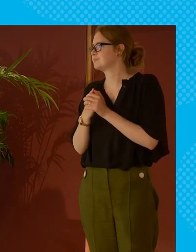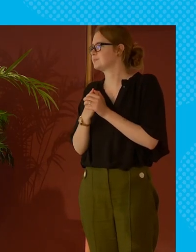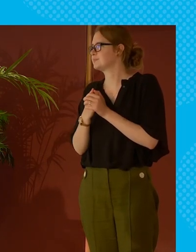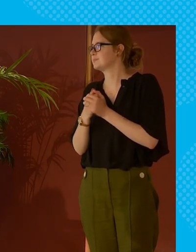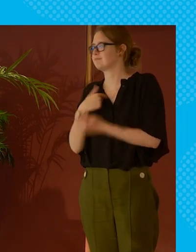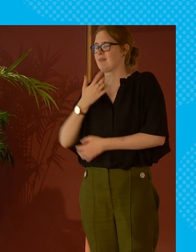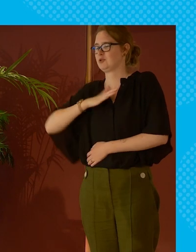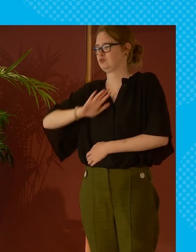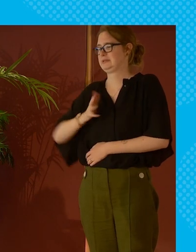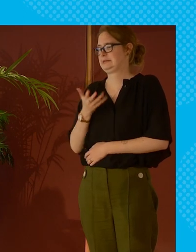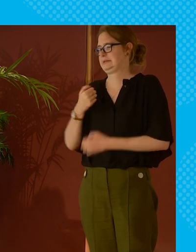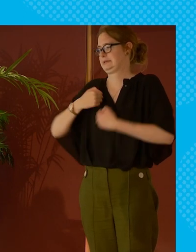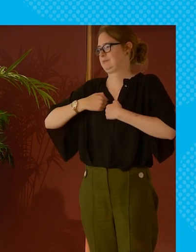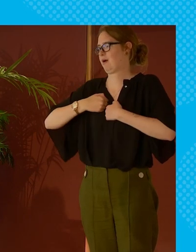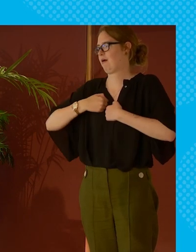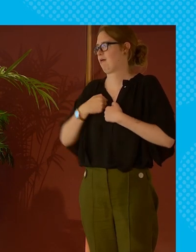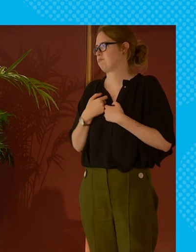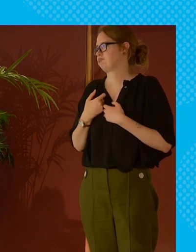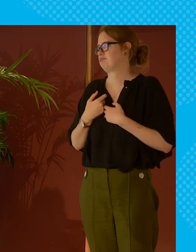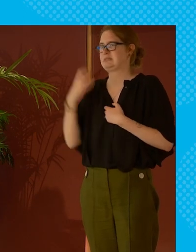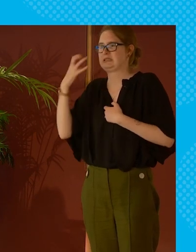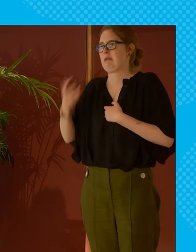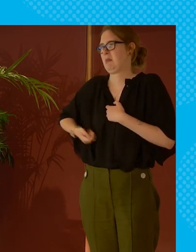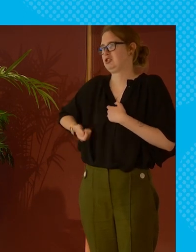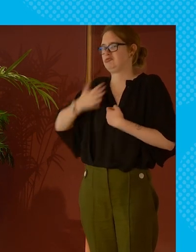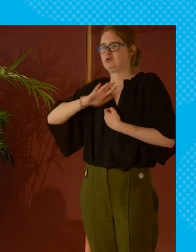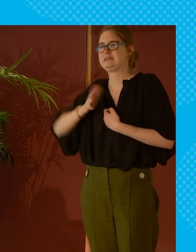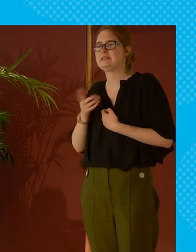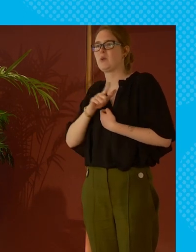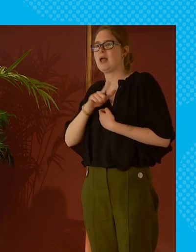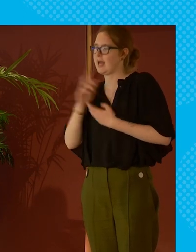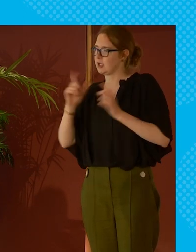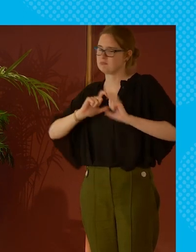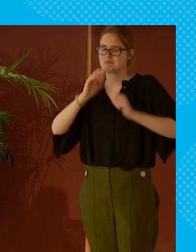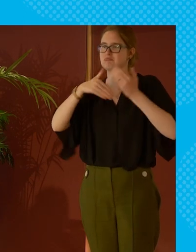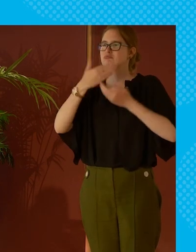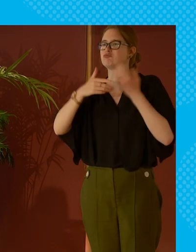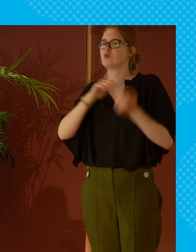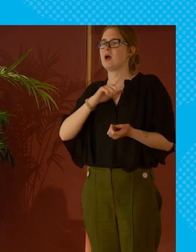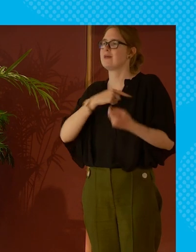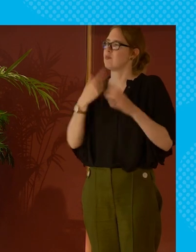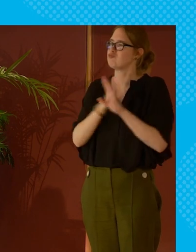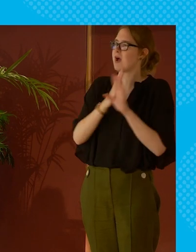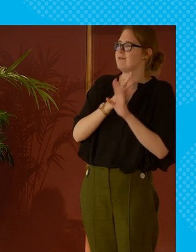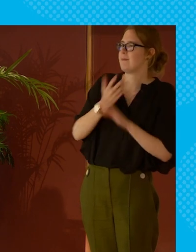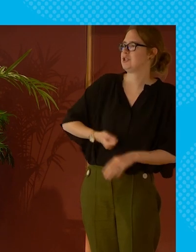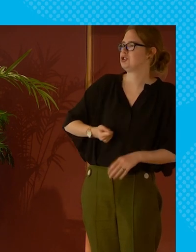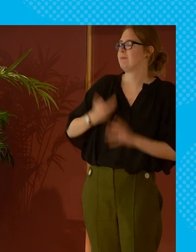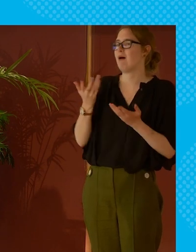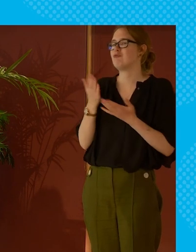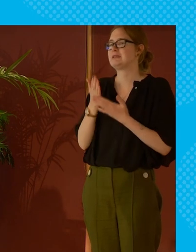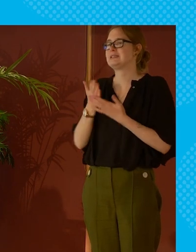i don't need my state pension i can get by without it because i've got a private